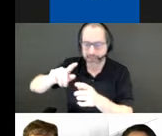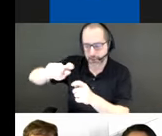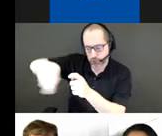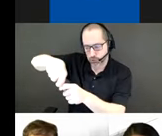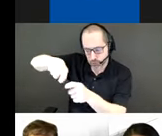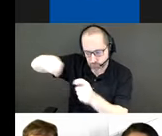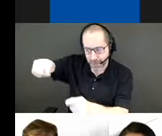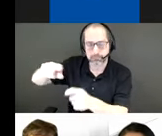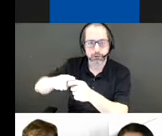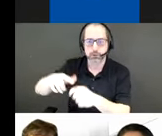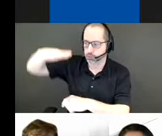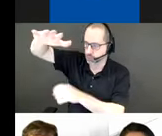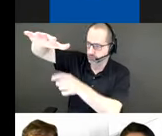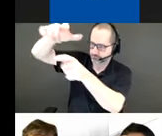tires,